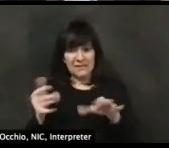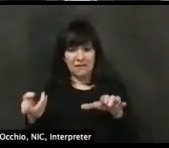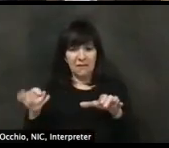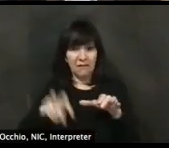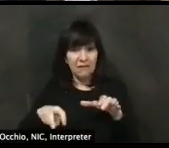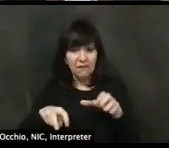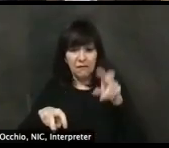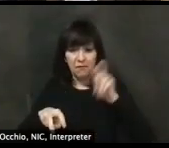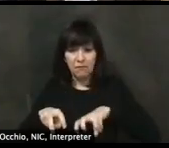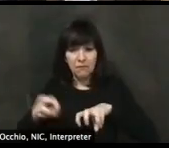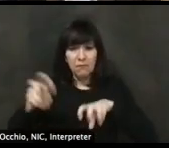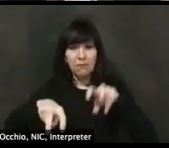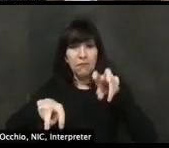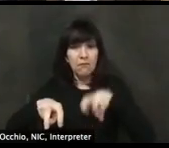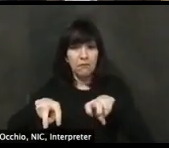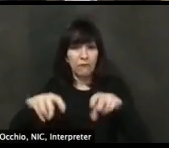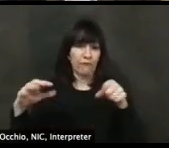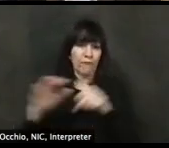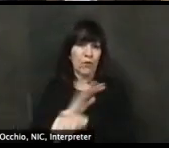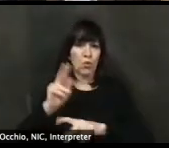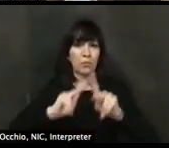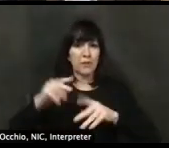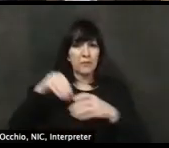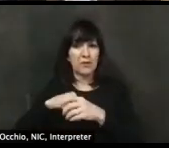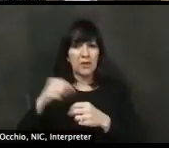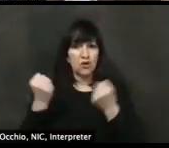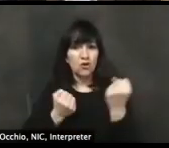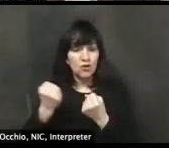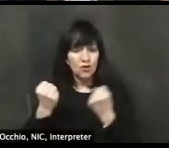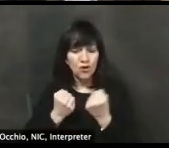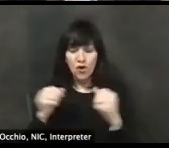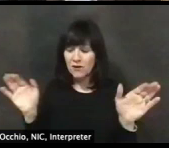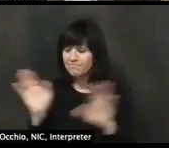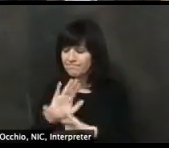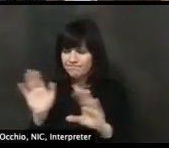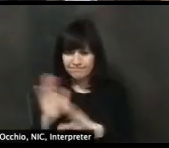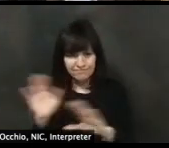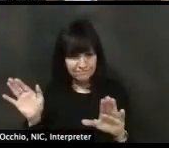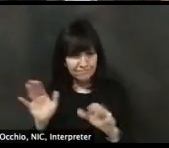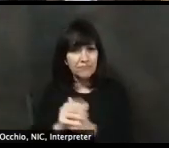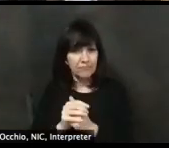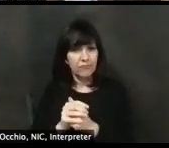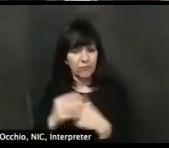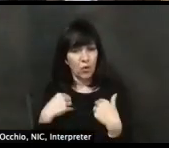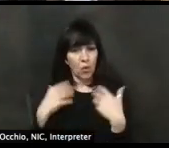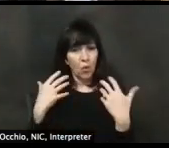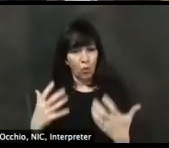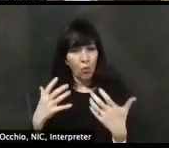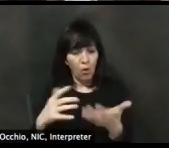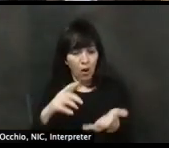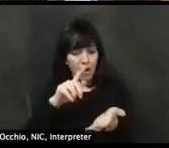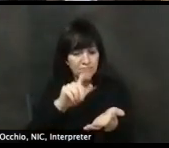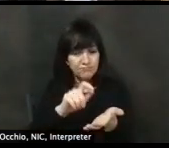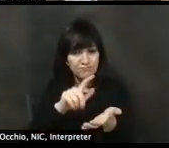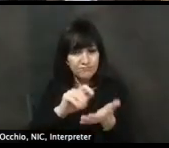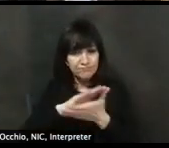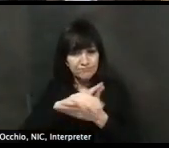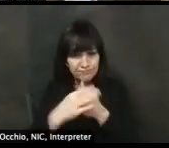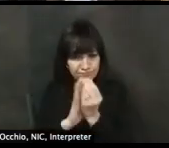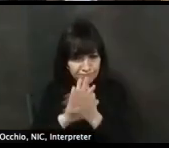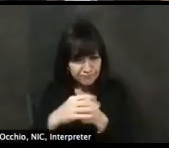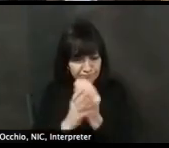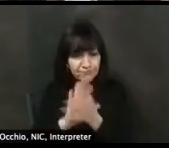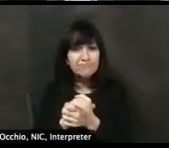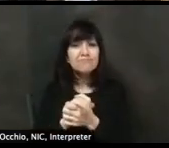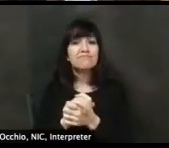needs to have sanitizer, washing our hands, the Prell really important. And those masks absolutely need to be